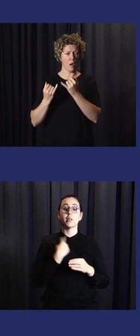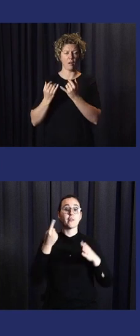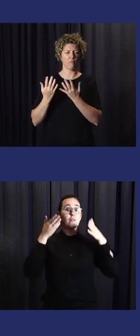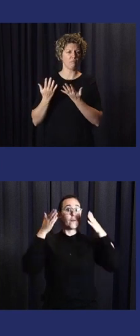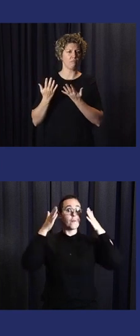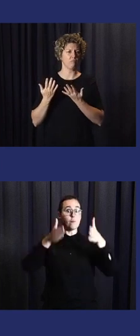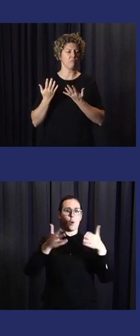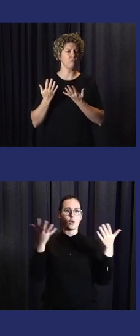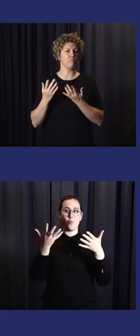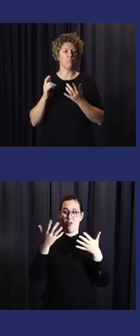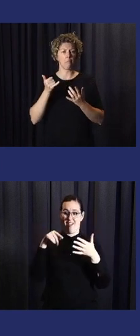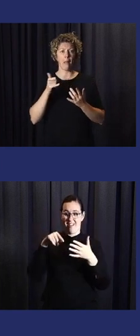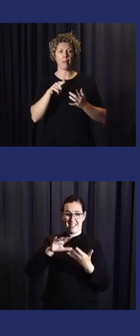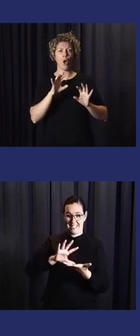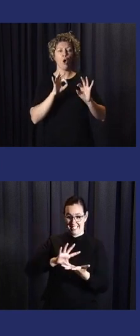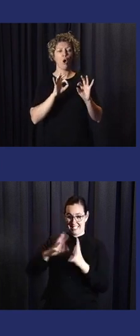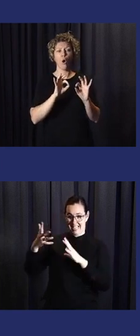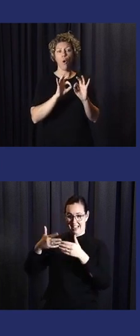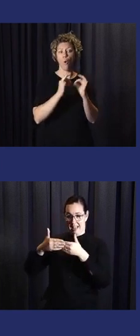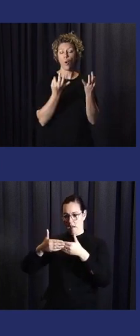example, after big disaster occur,